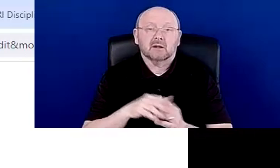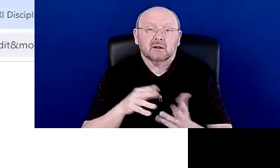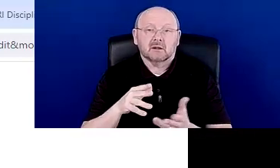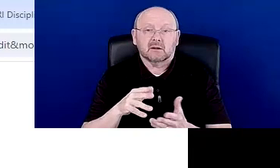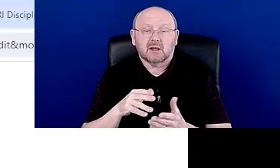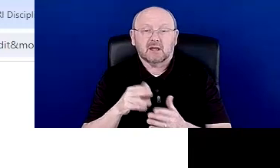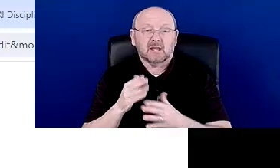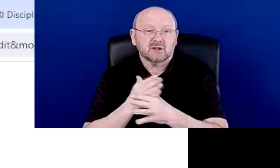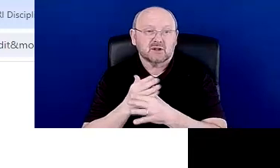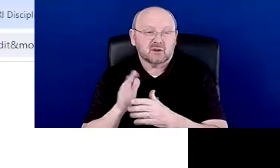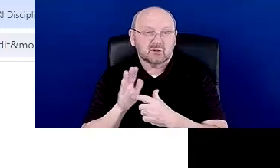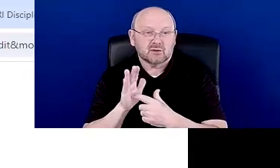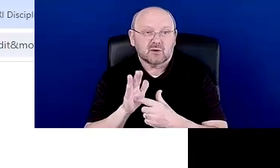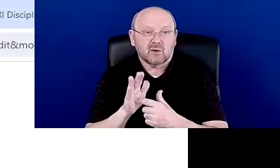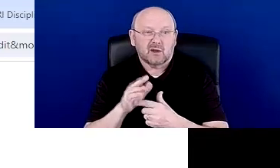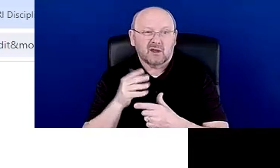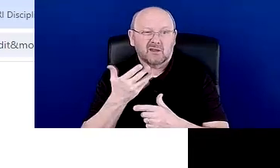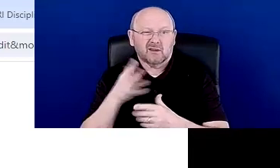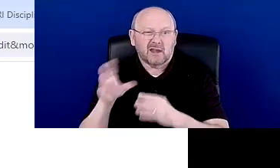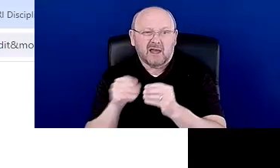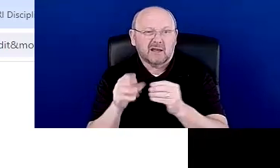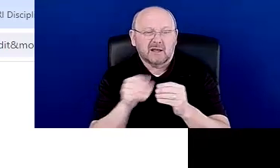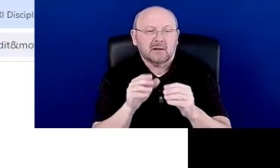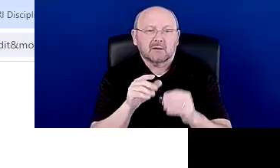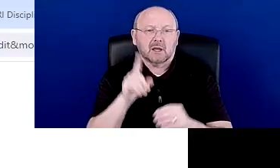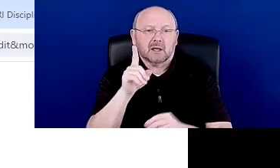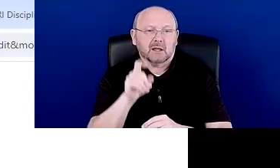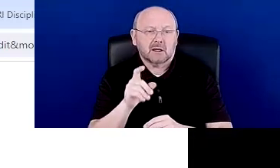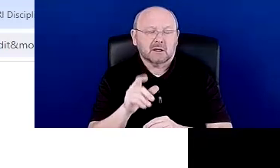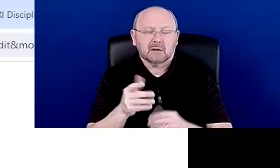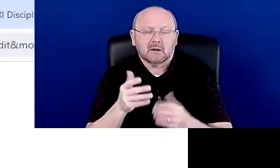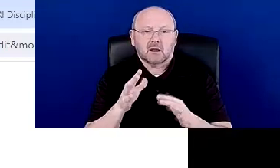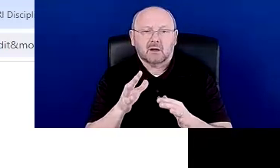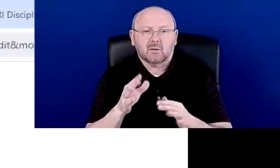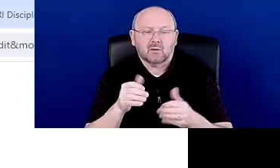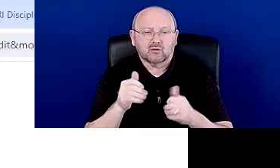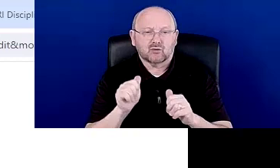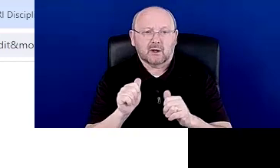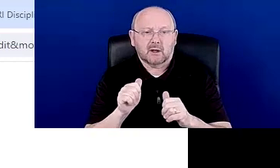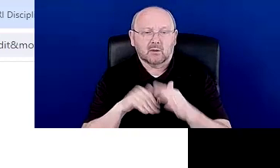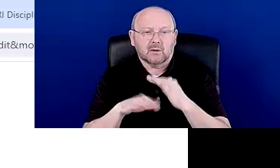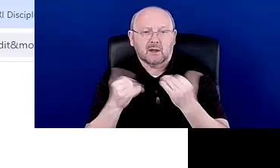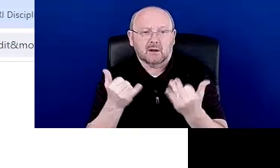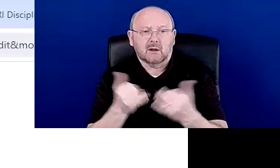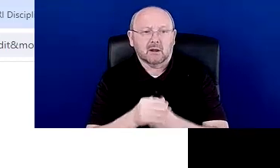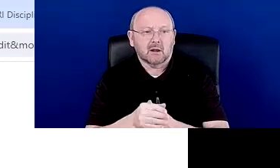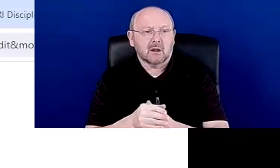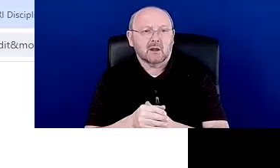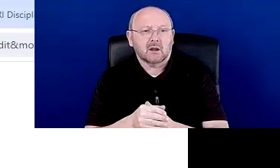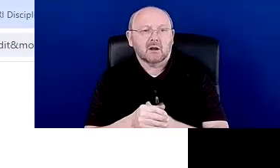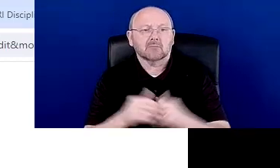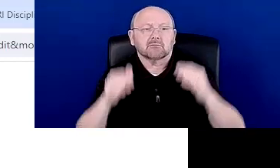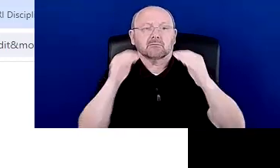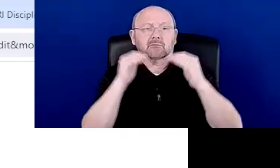too with ancillaries and things like that. I'm not going to click into it because I'm not signed in and I'm going to do the whole multi-packing. Um, okay.